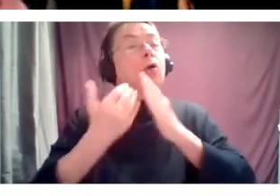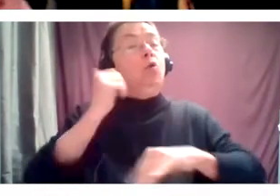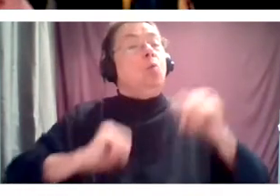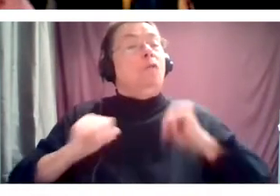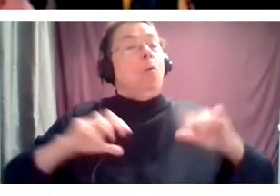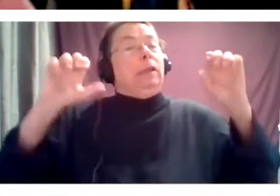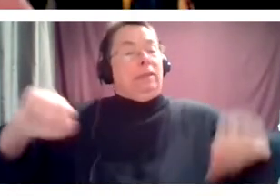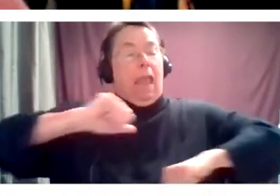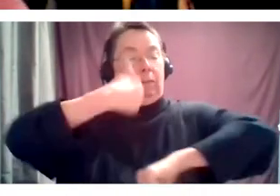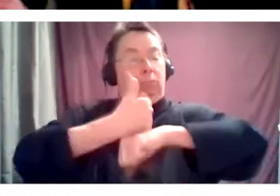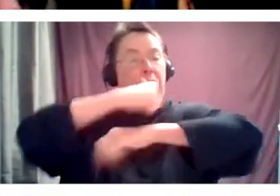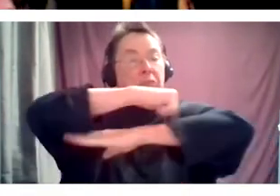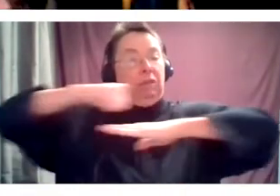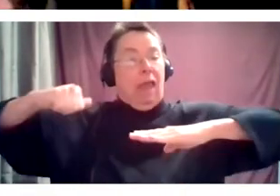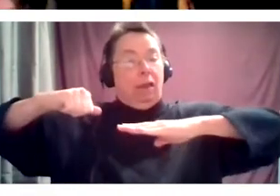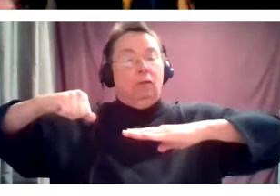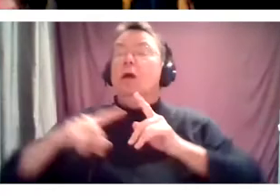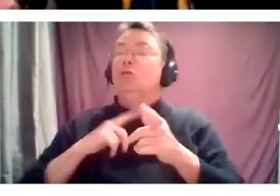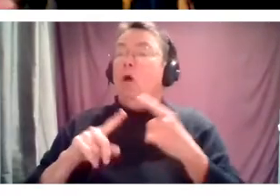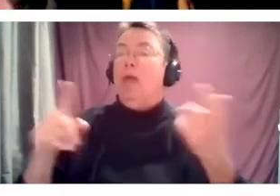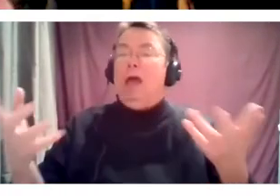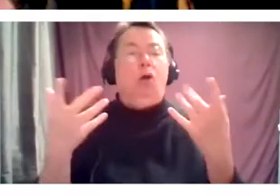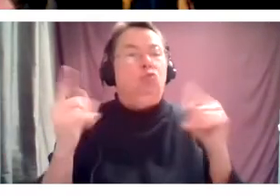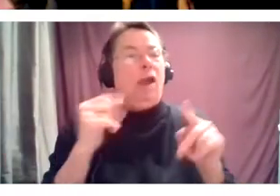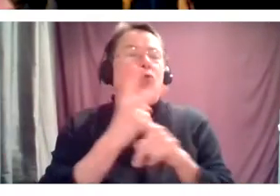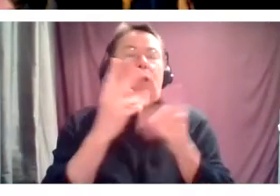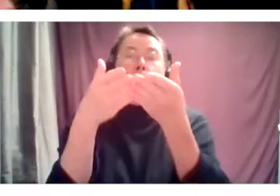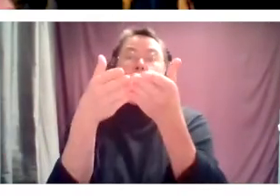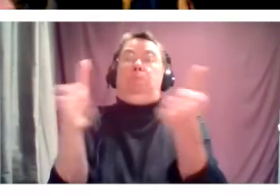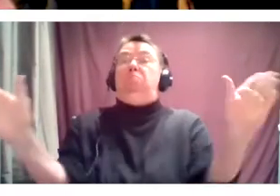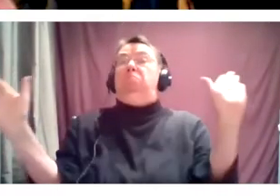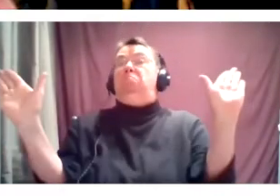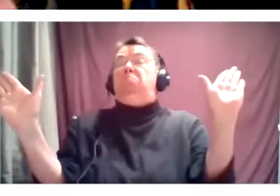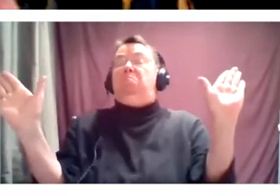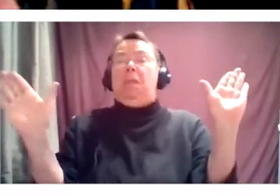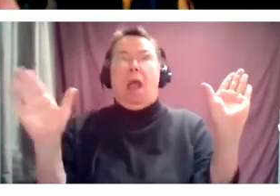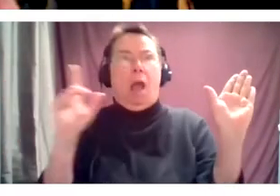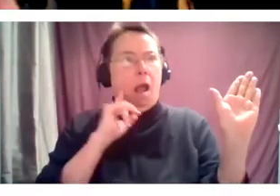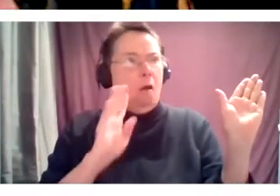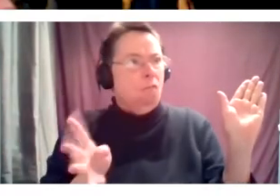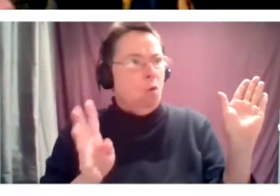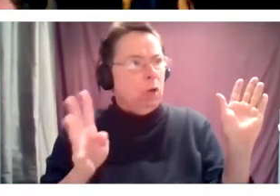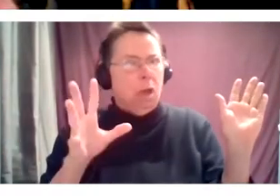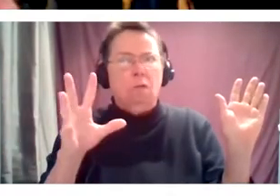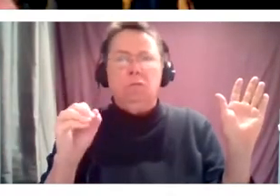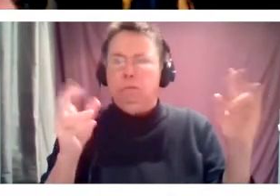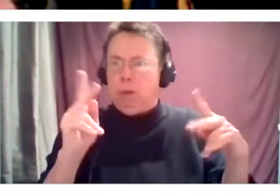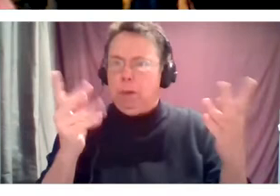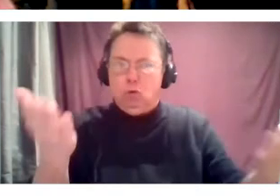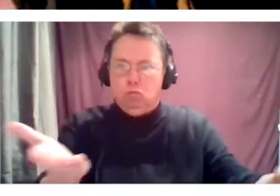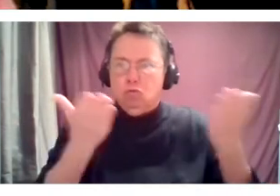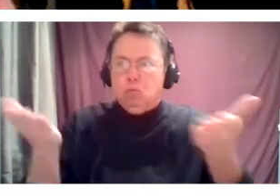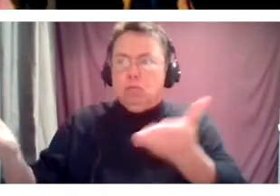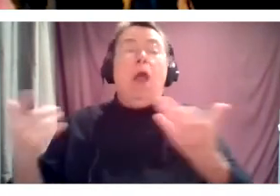that's sort of trying to keep the definition broad. And we've gotten, I think, at least 40 or 50 proposals, which we are now vetting with a